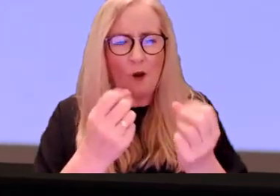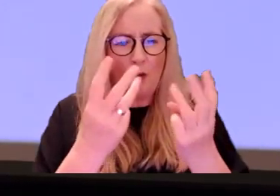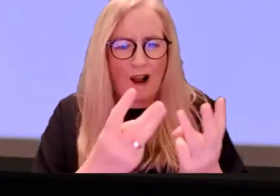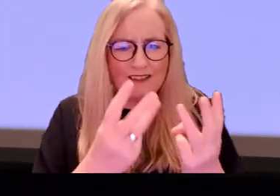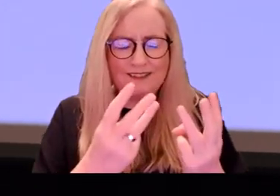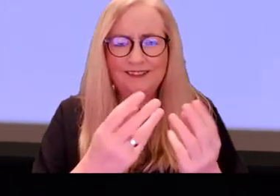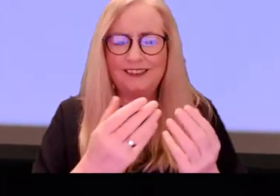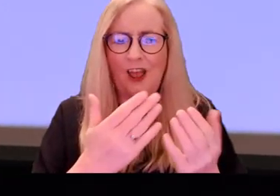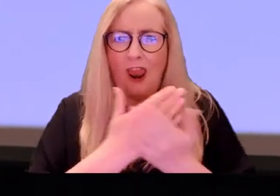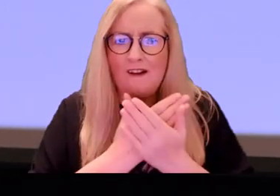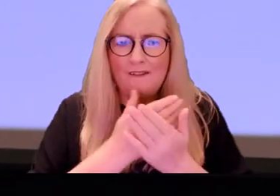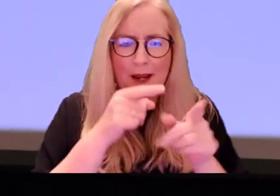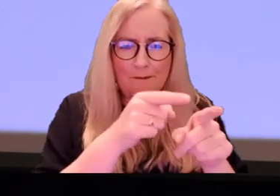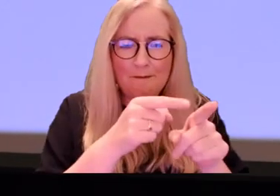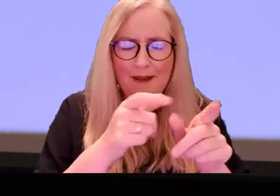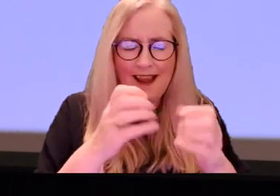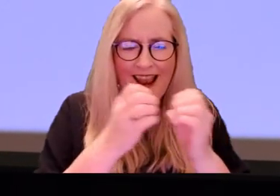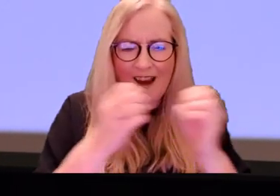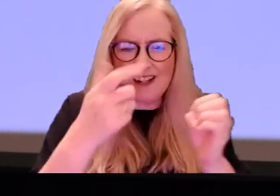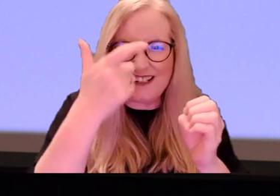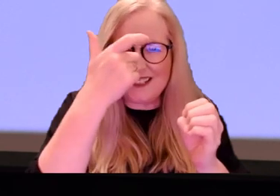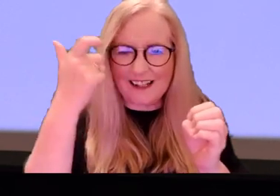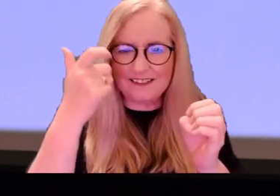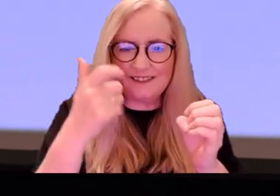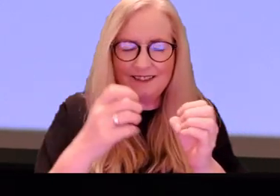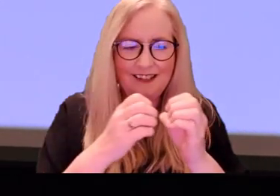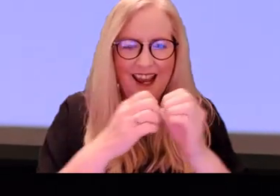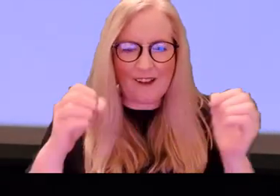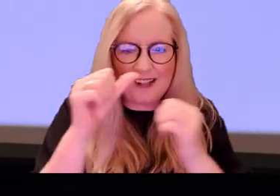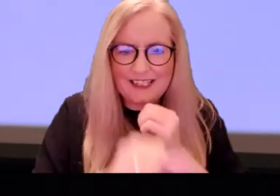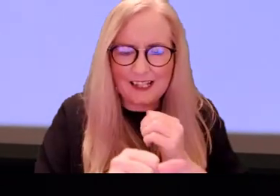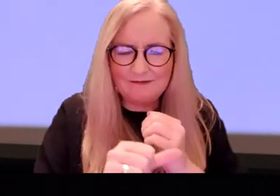and loved every second of every day.